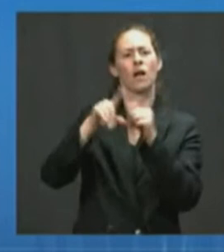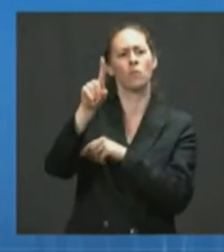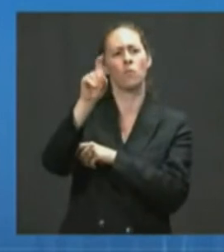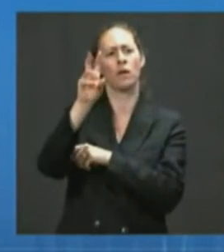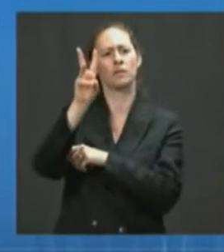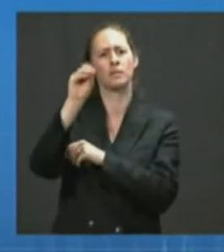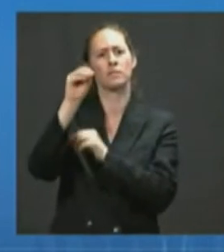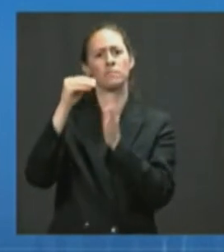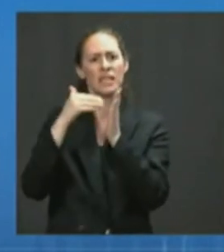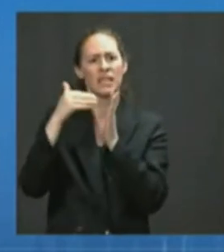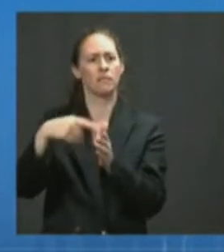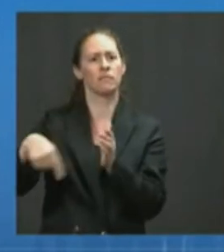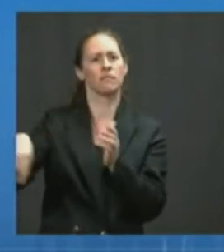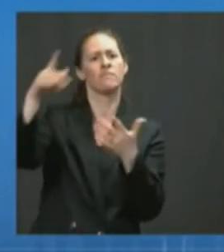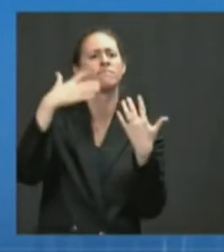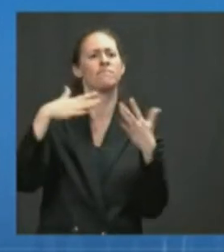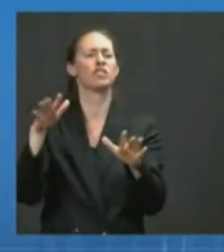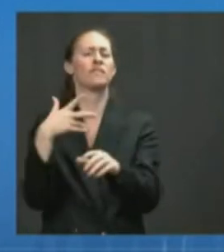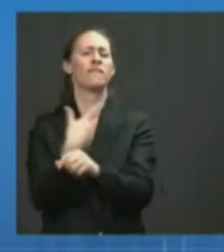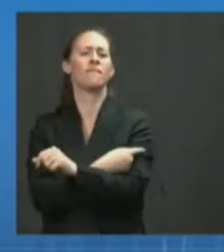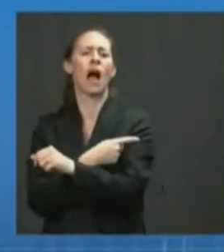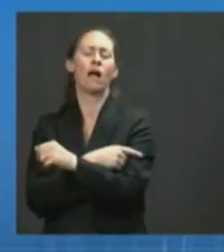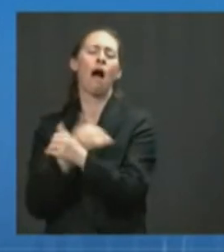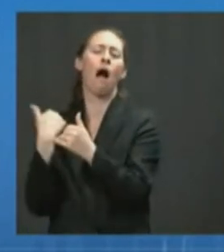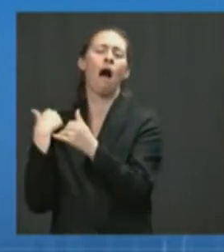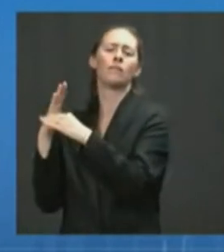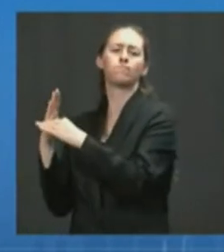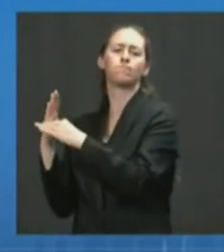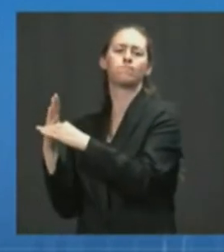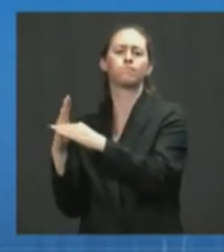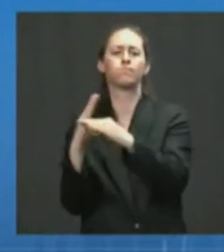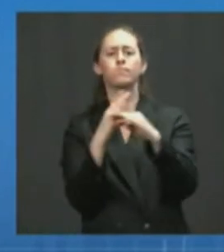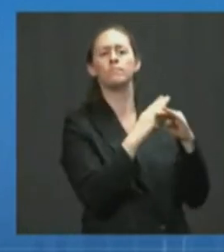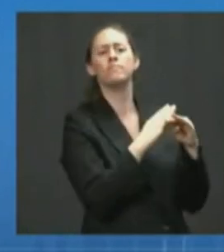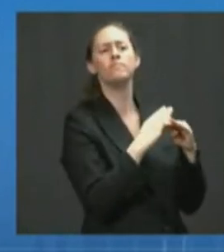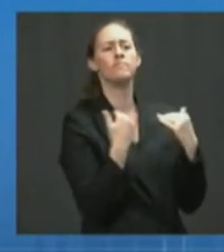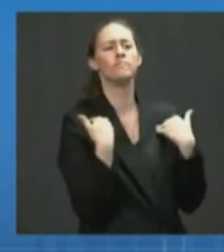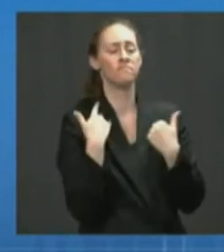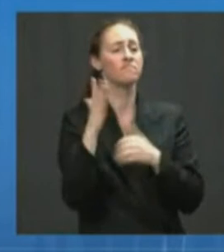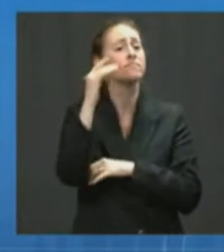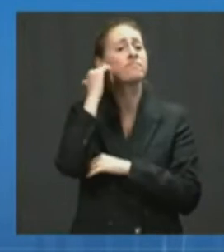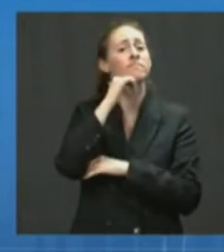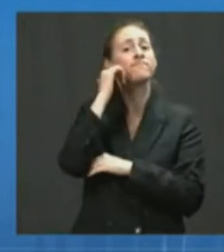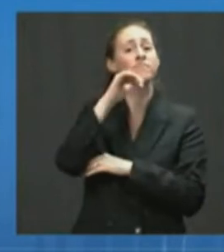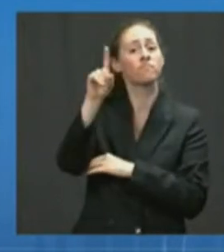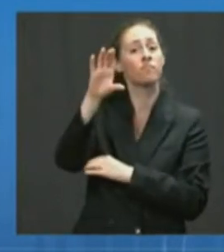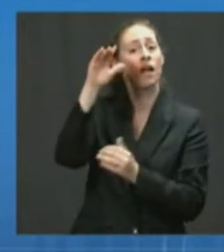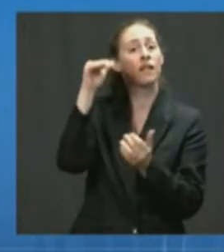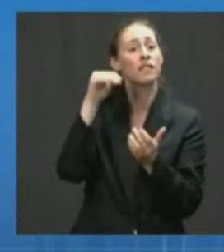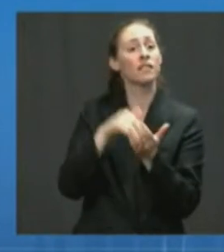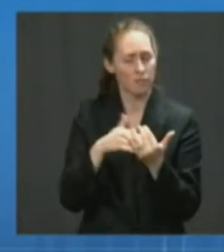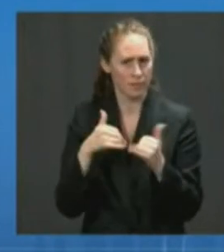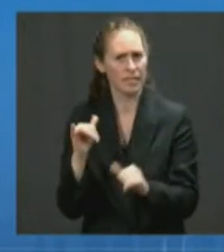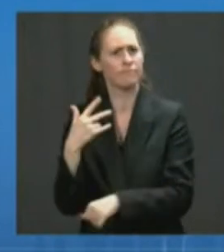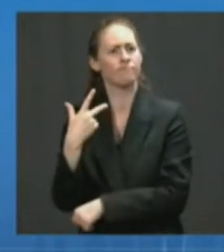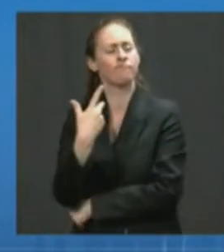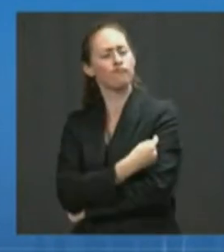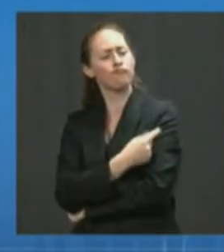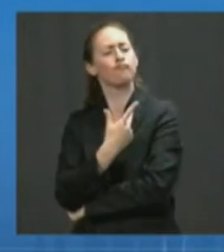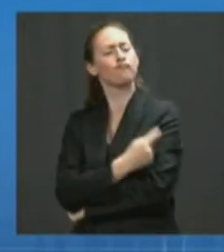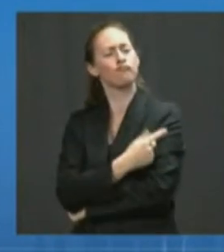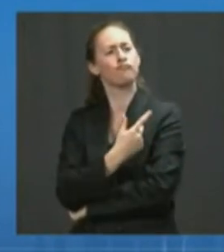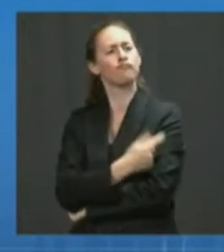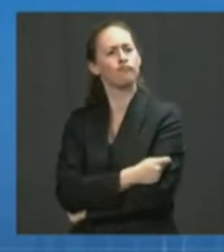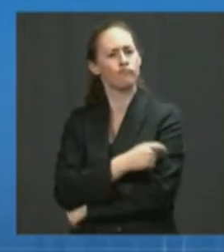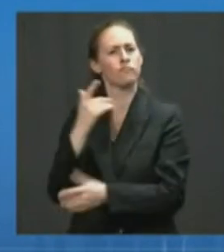against COVID-19. And every day, hundreds of thousands of people are still choosing to get vaccinated. That